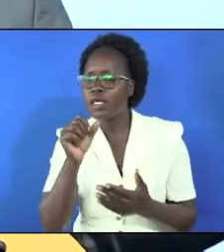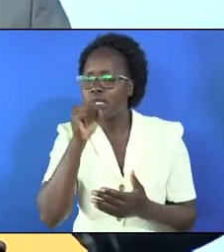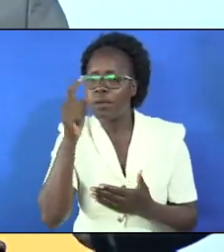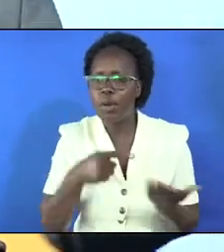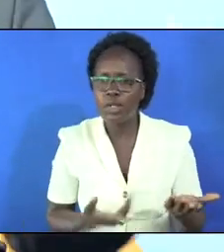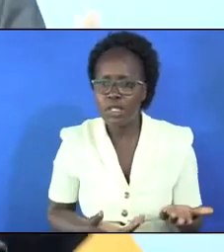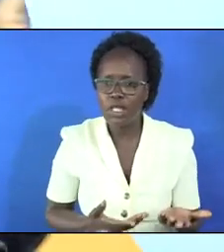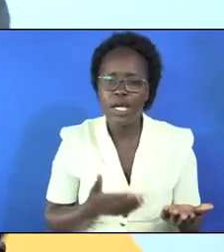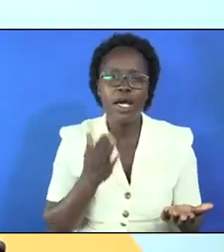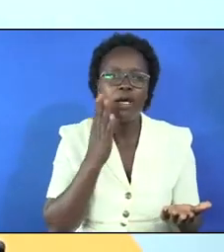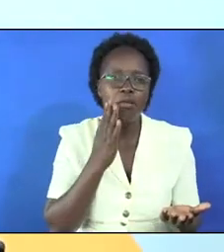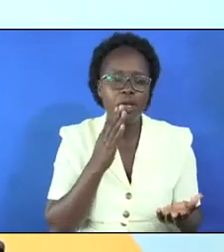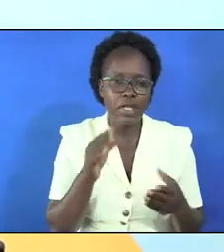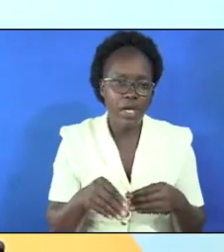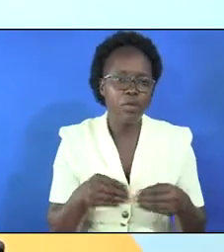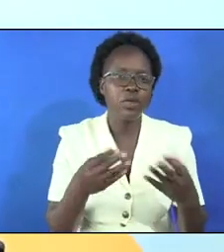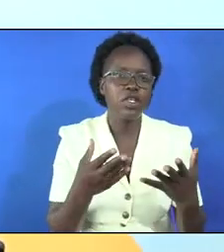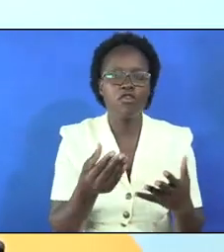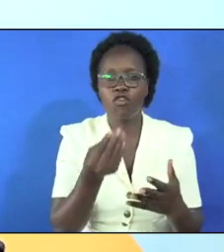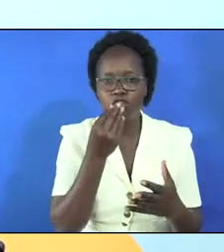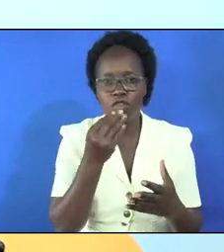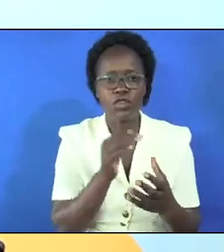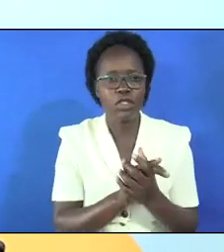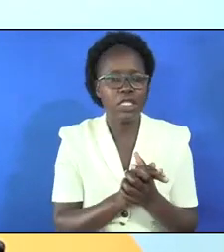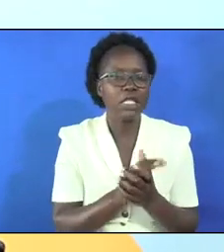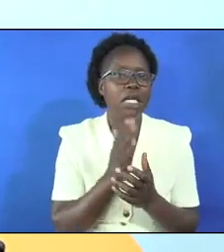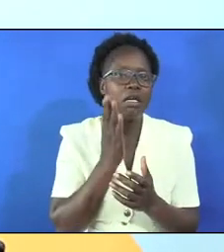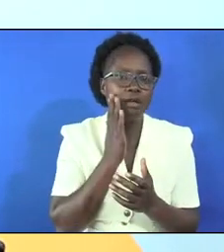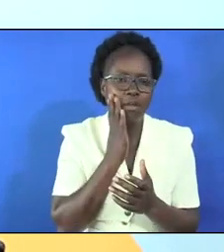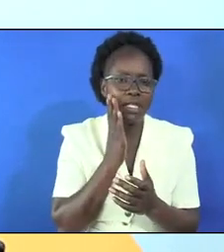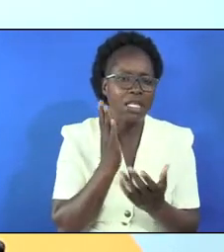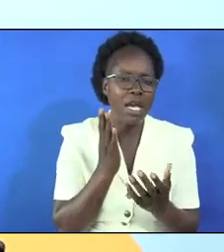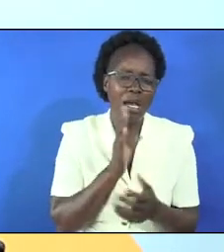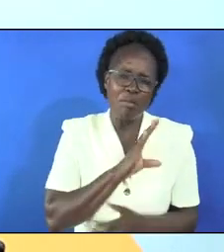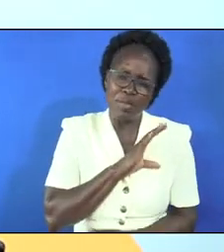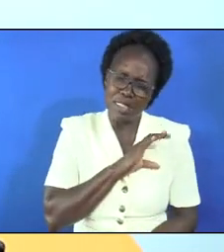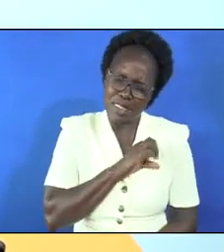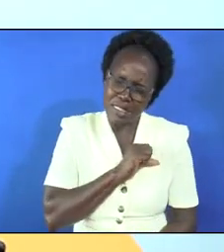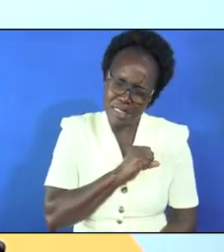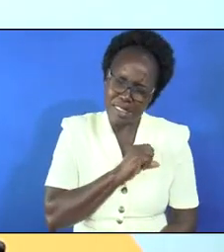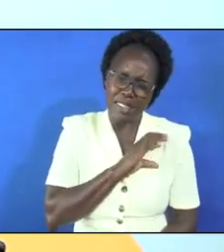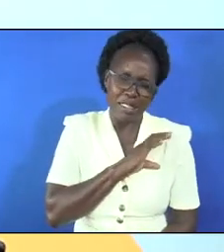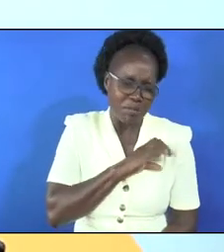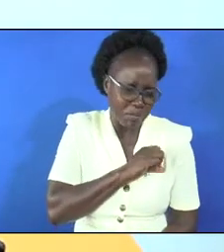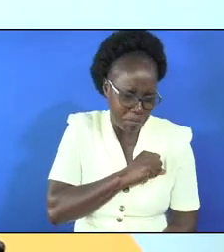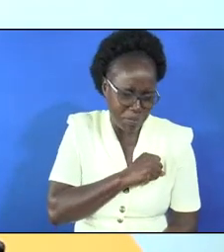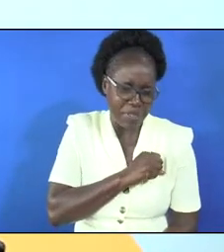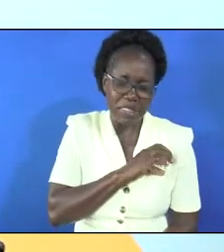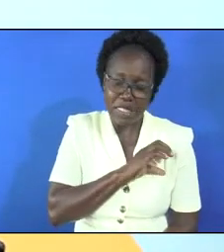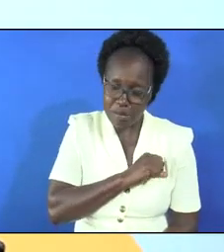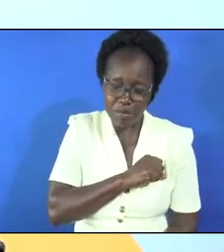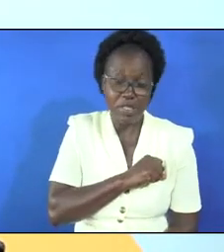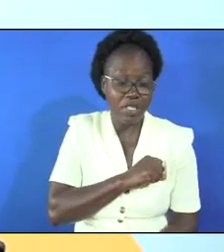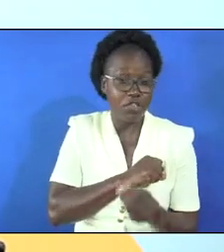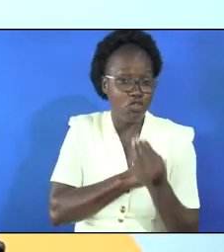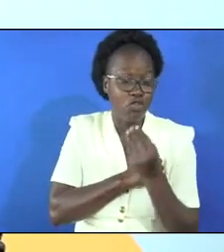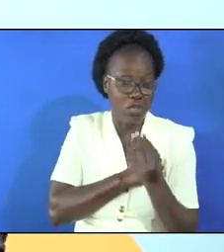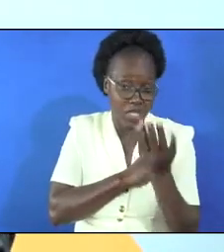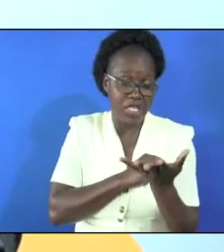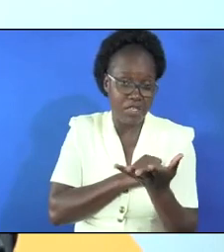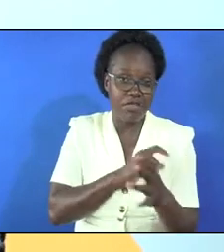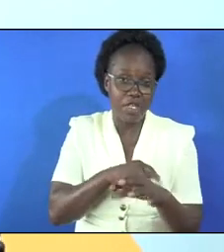supper and mama will give him food and the mother was very patient with him the mama will give him food